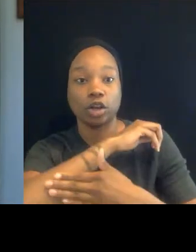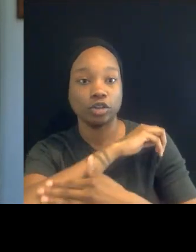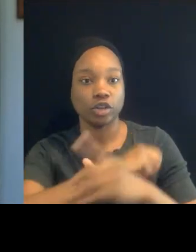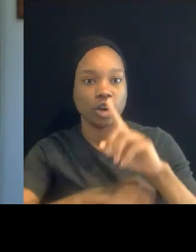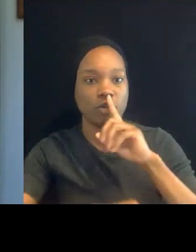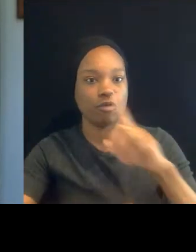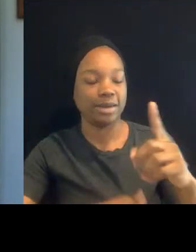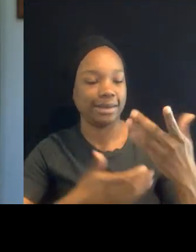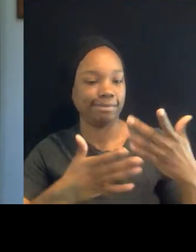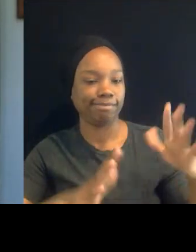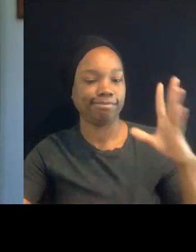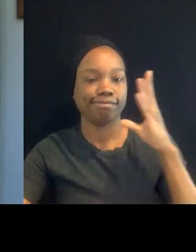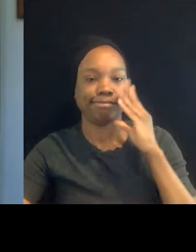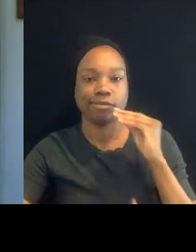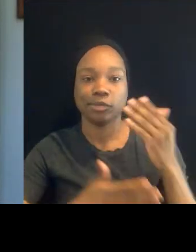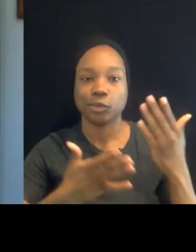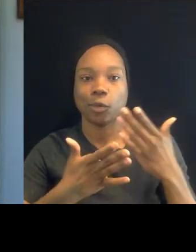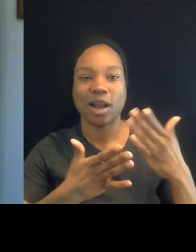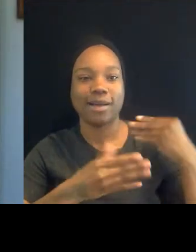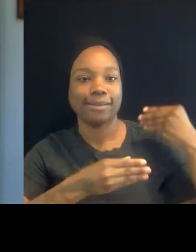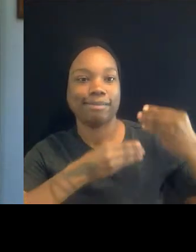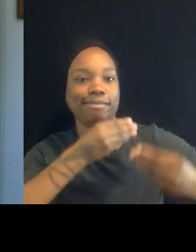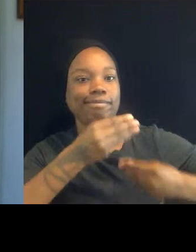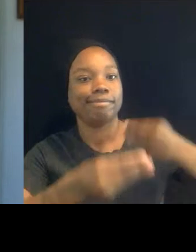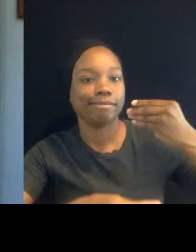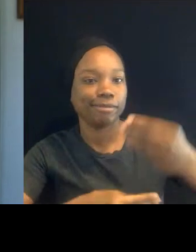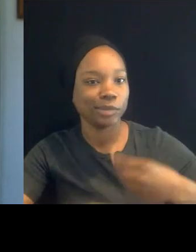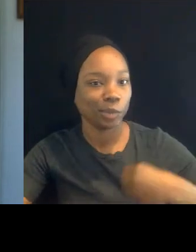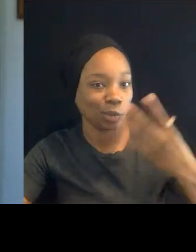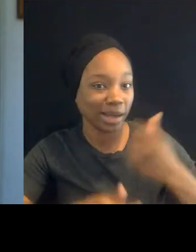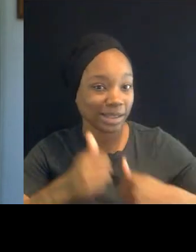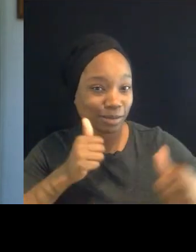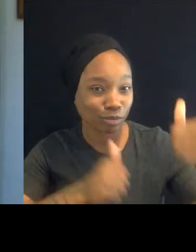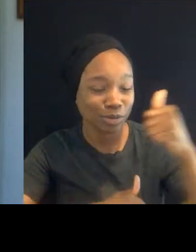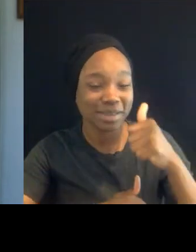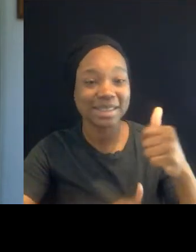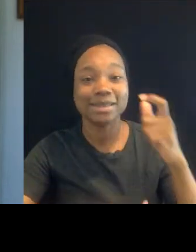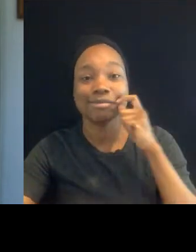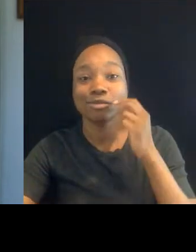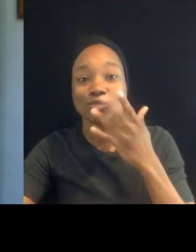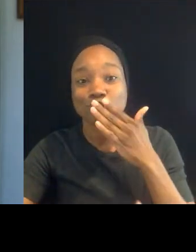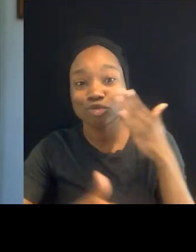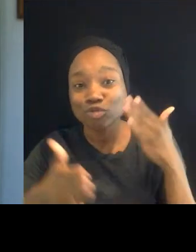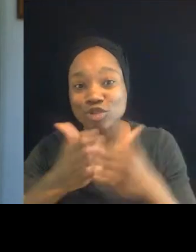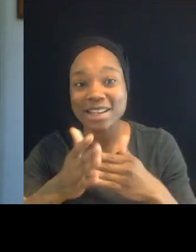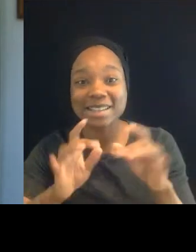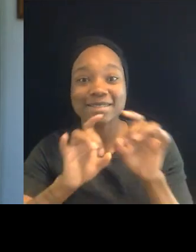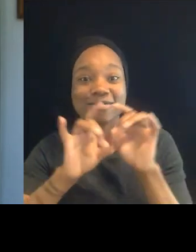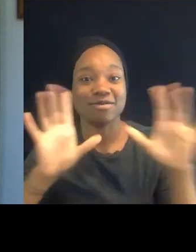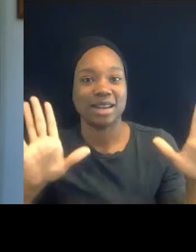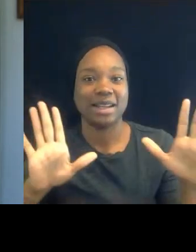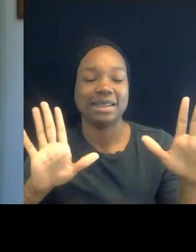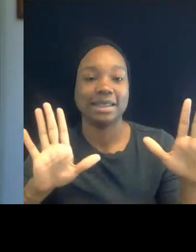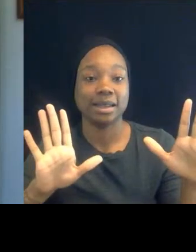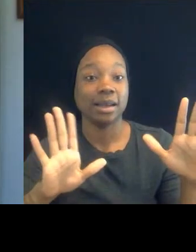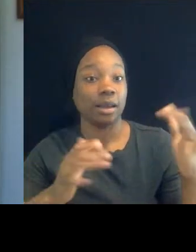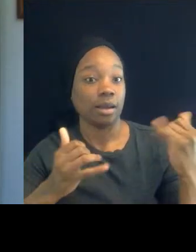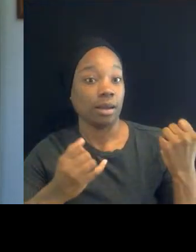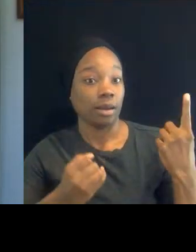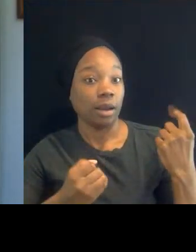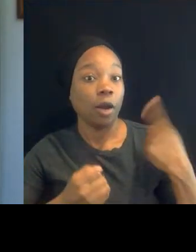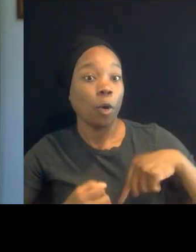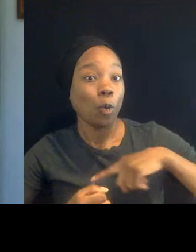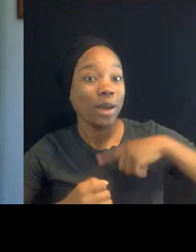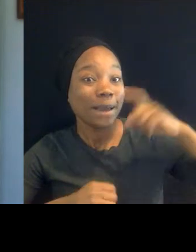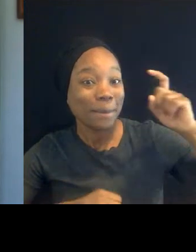supremacy, this legacy of racism, this legacy of racist violence. And it's until we started to dismantle these systems and institutions and address them, and